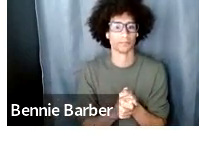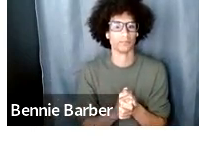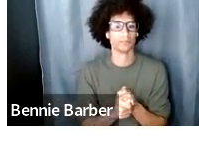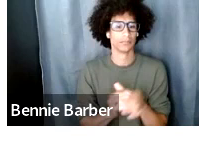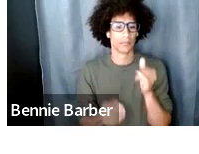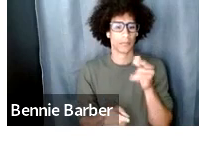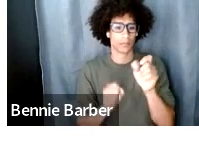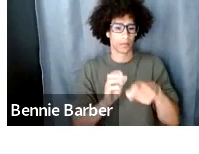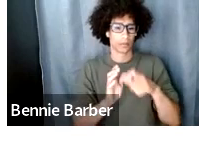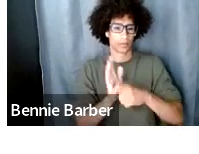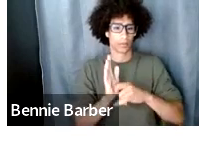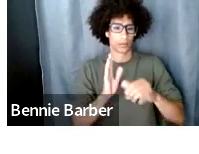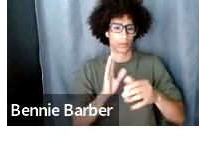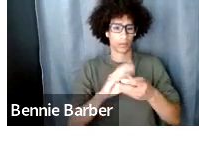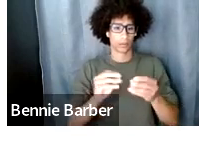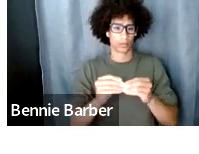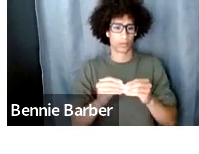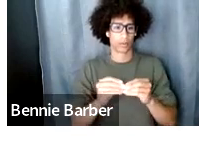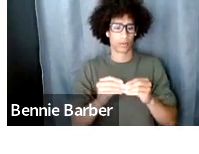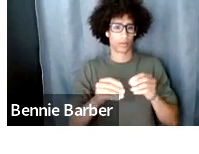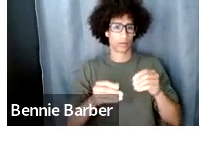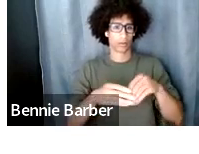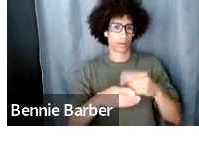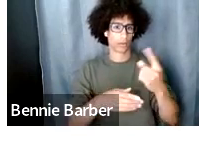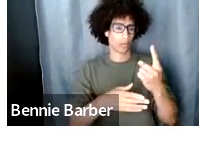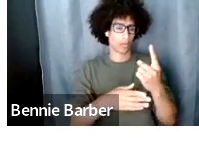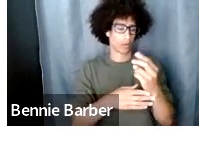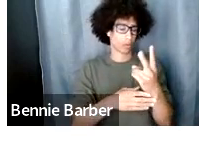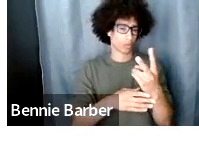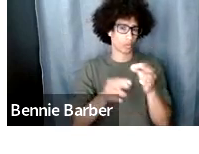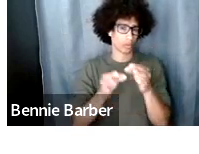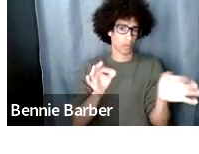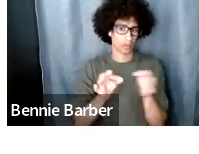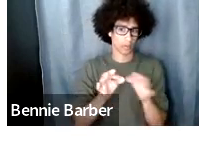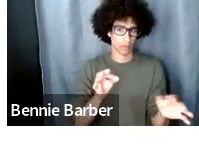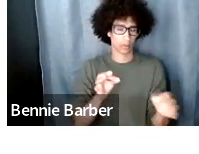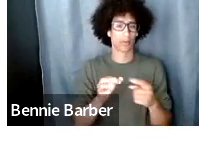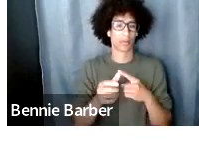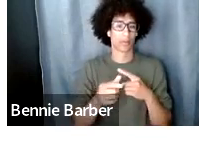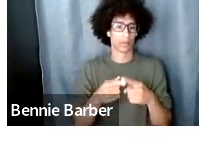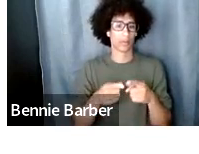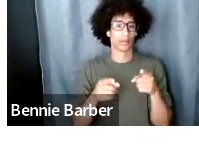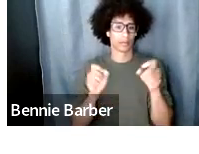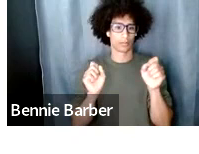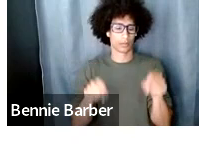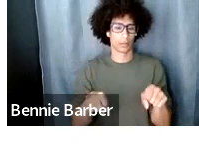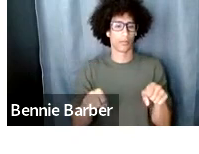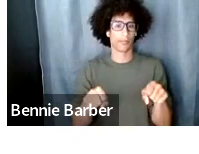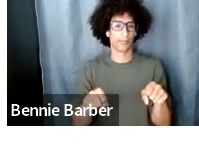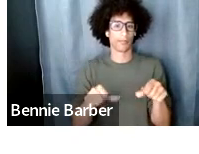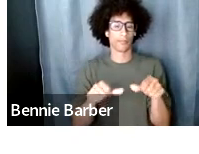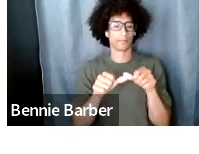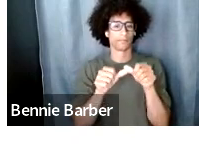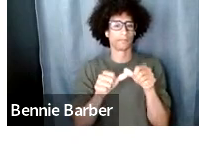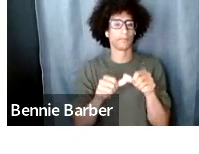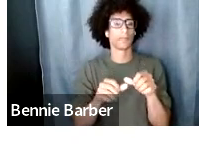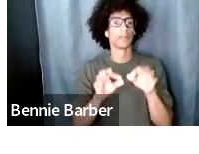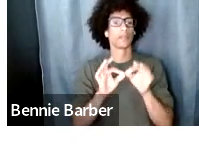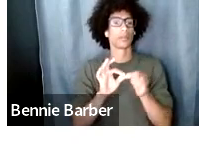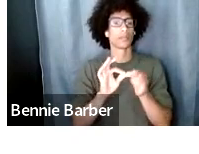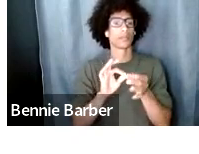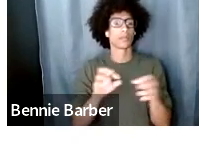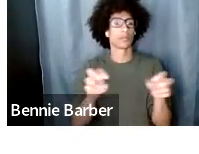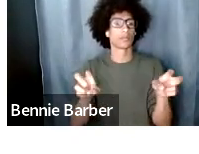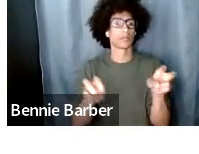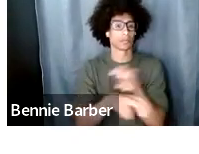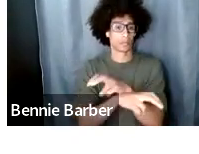two sentences everything you're going to want to tell if it can link back to that one or two sentences you're in good shape if if at the